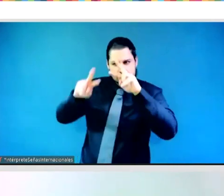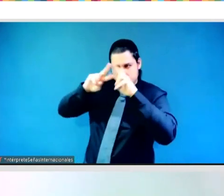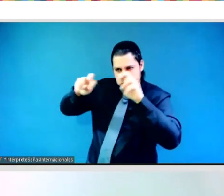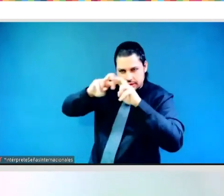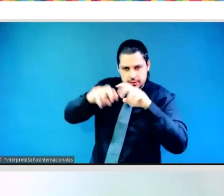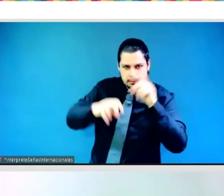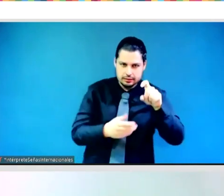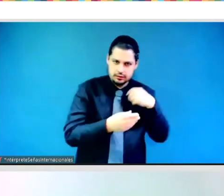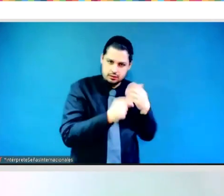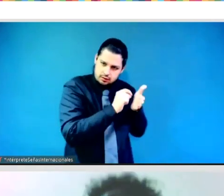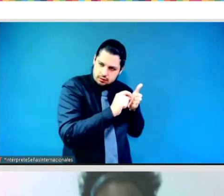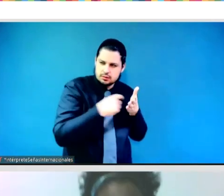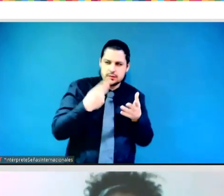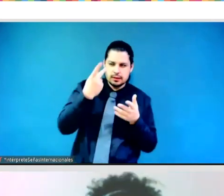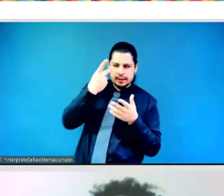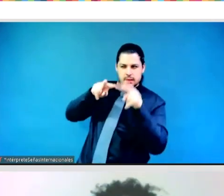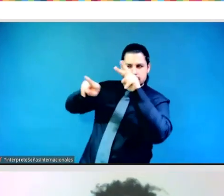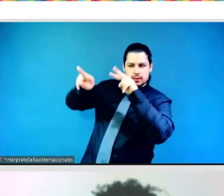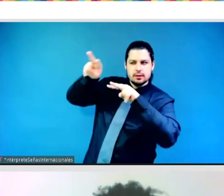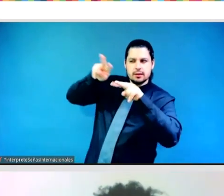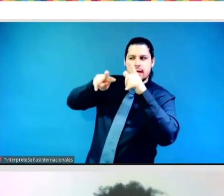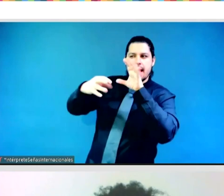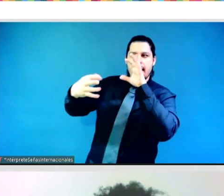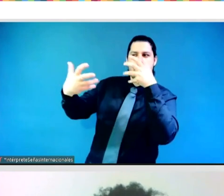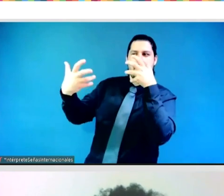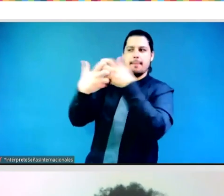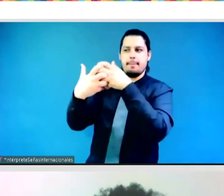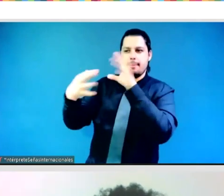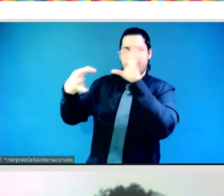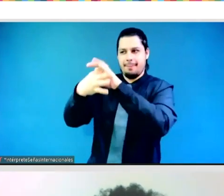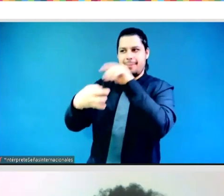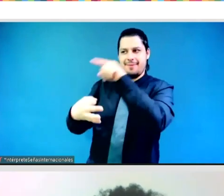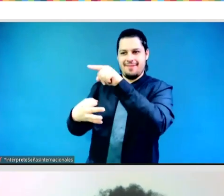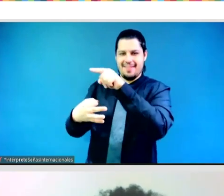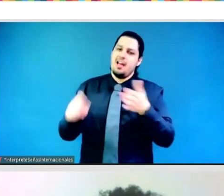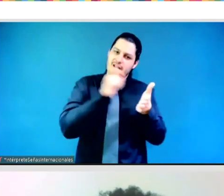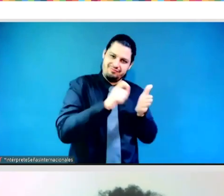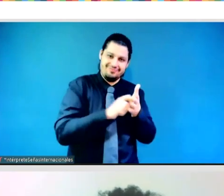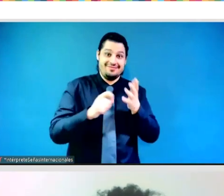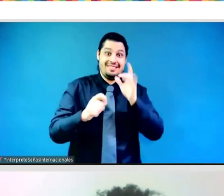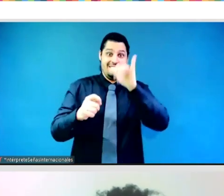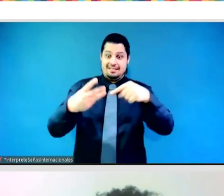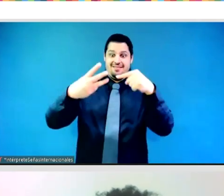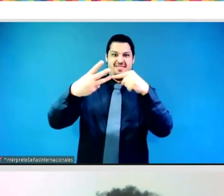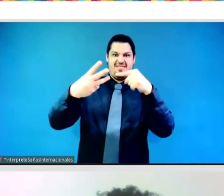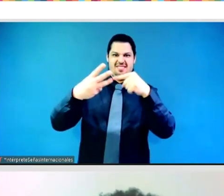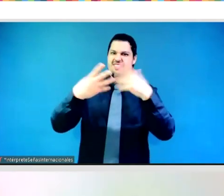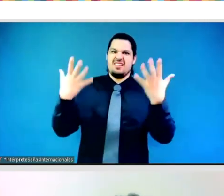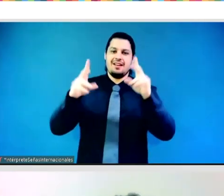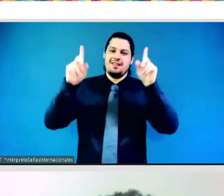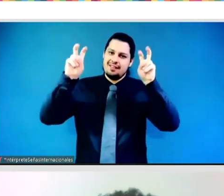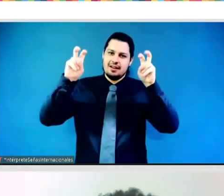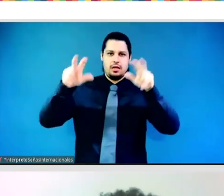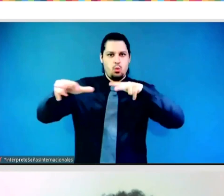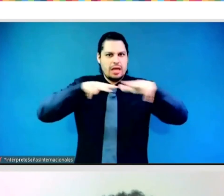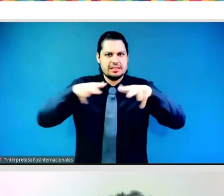participation and transformation. And just really achieve and, you know, coming to a place where we can all make commitments and really achieve